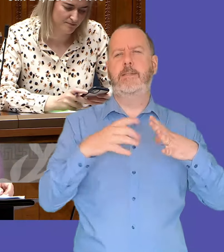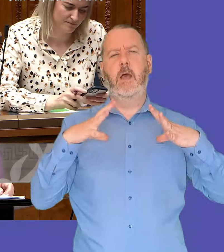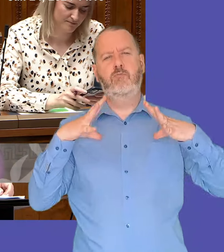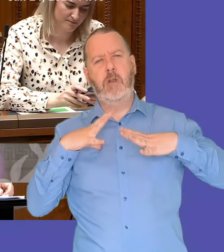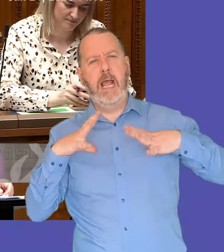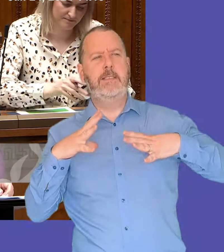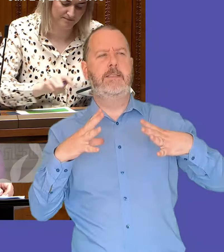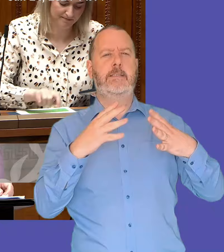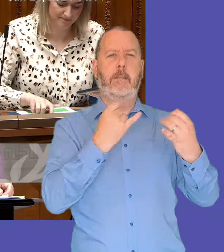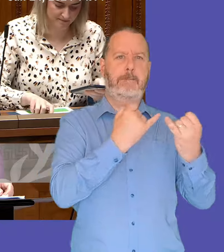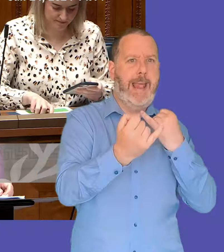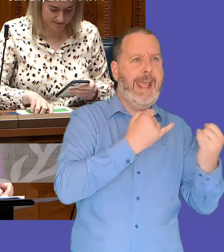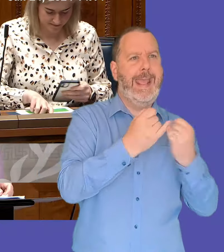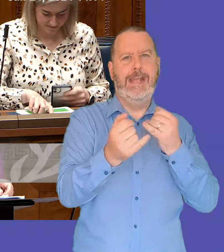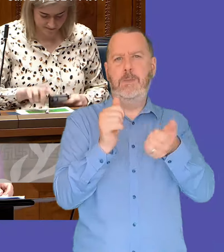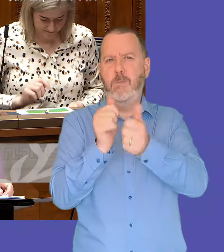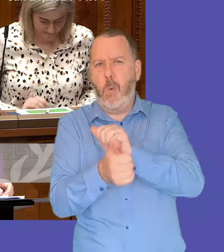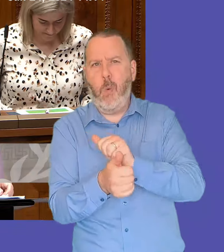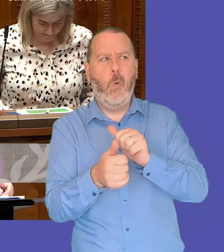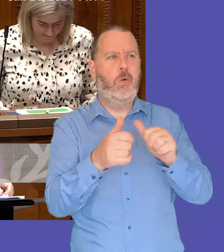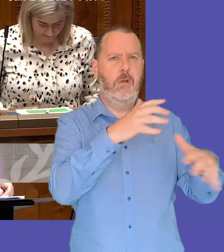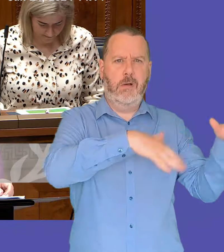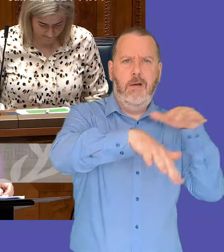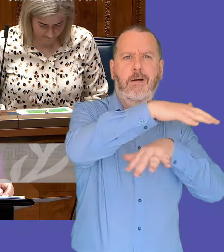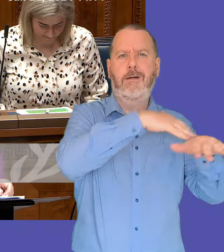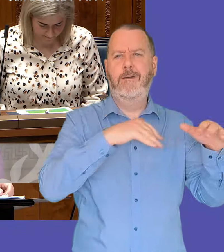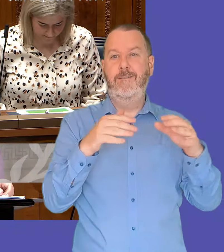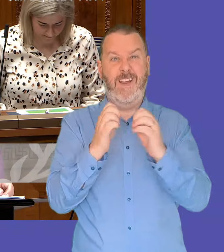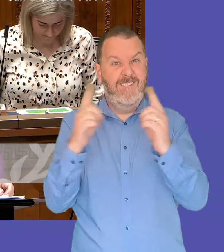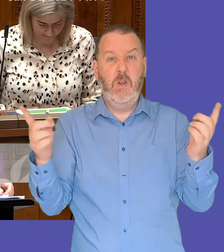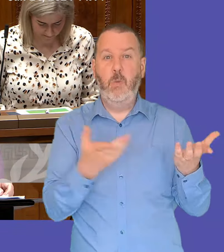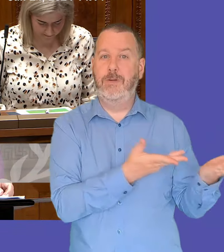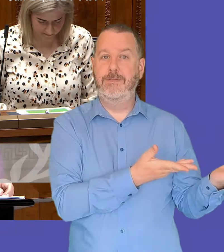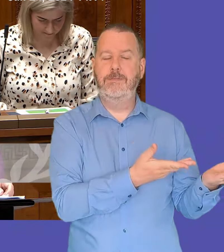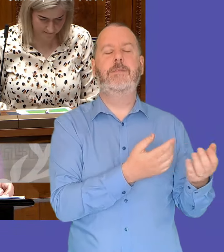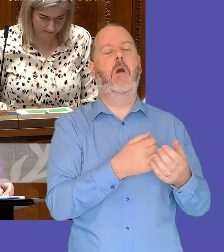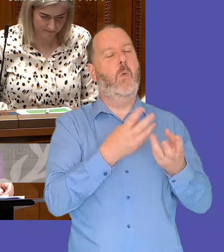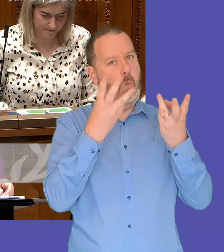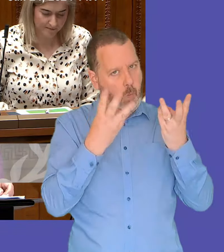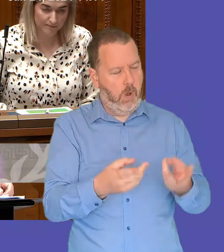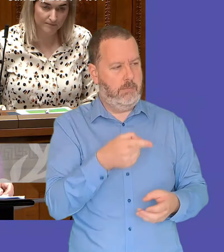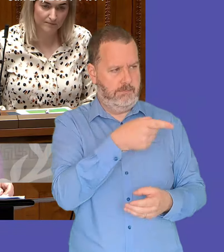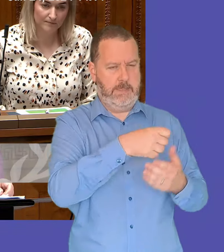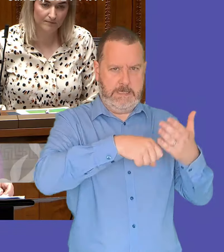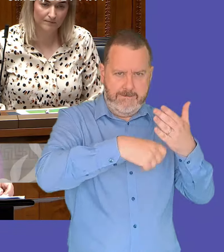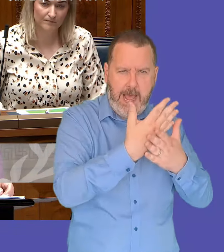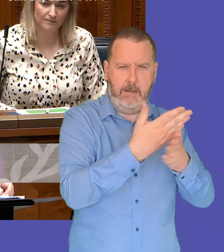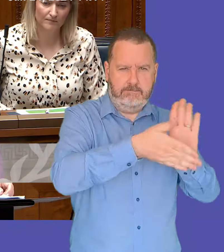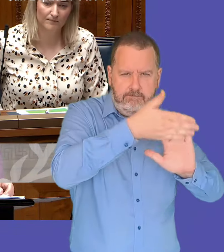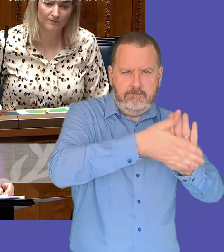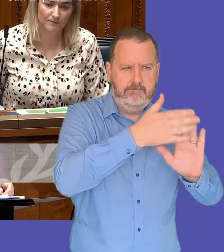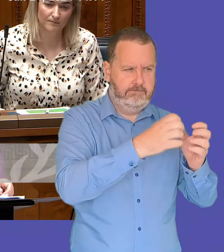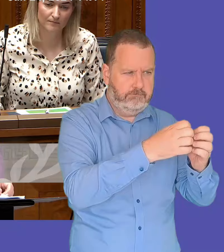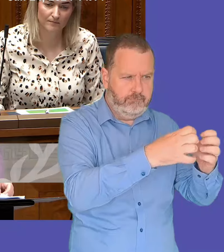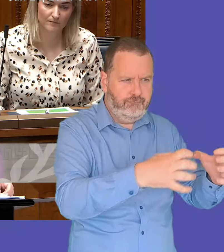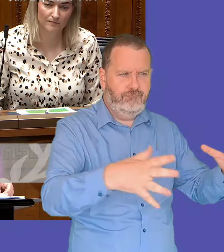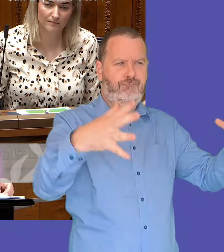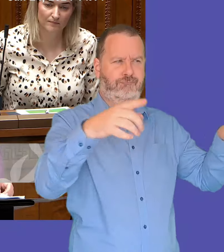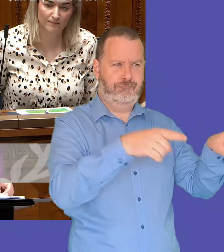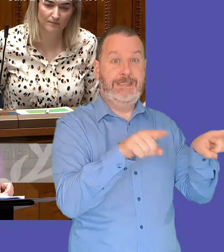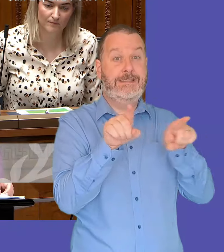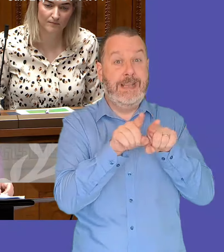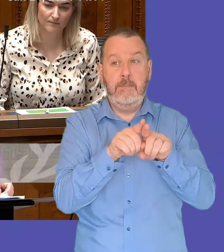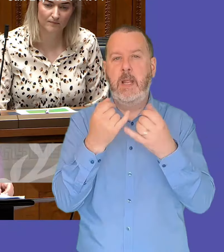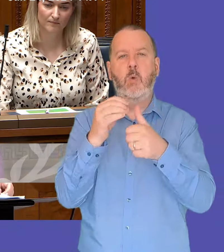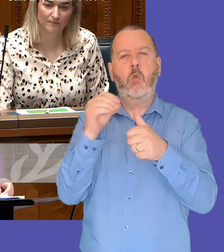for learning for sport for us all i think i want to see the site developed in the same way that we have seen with the